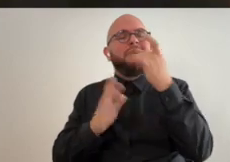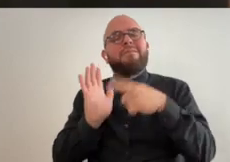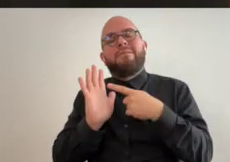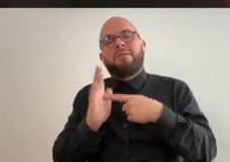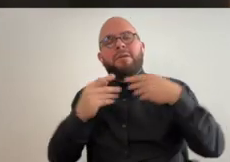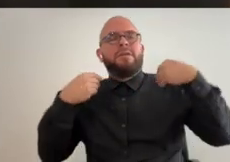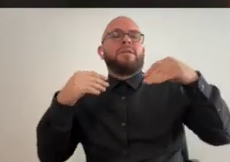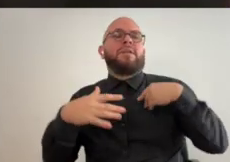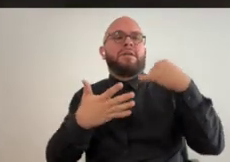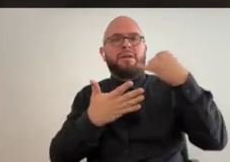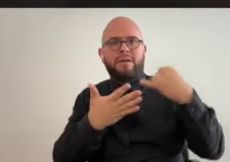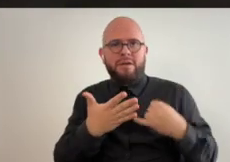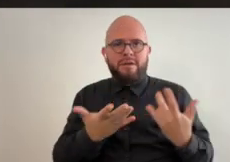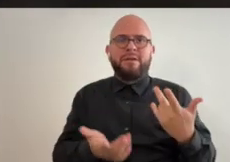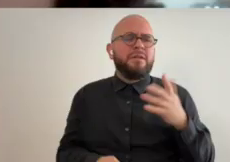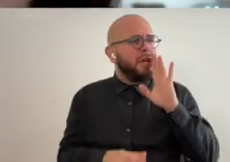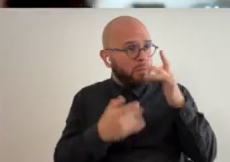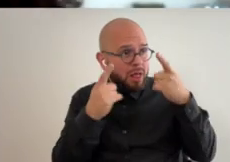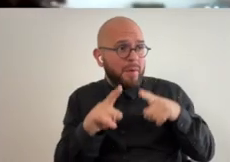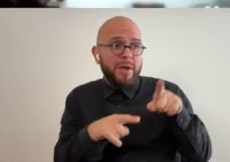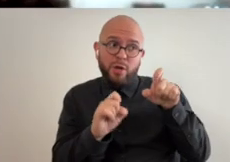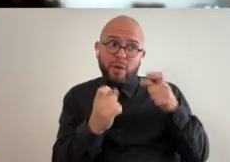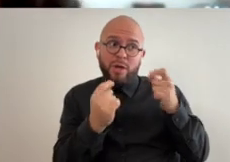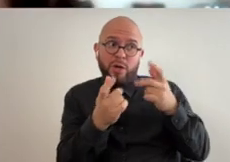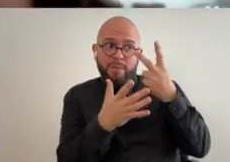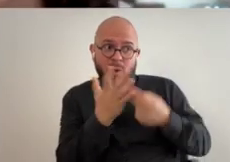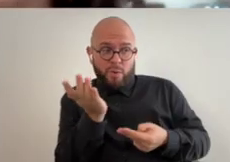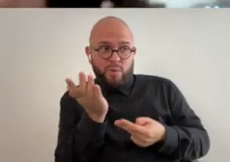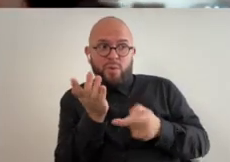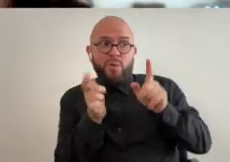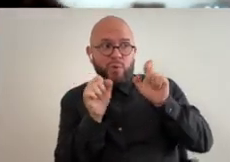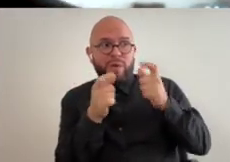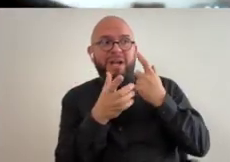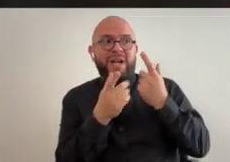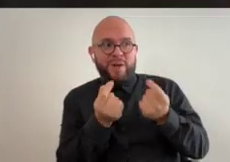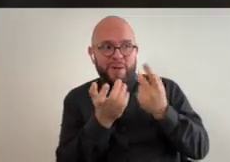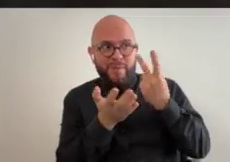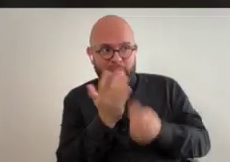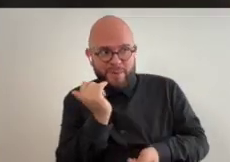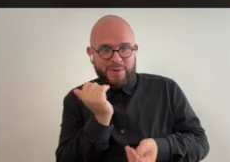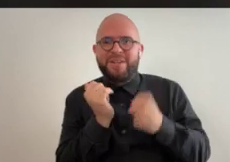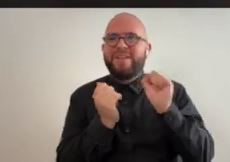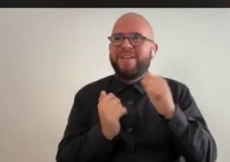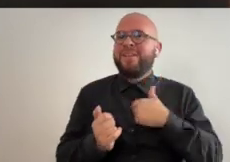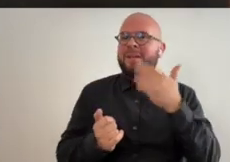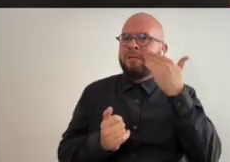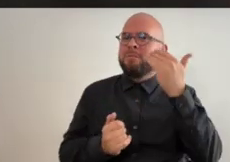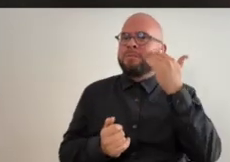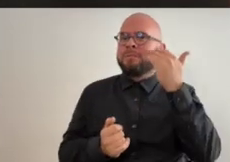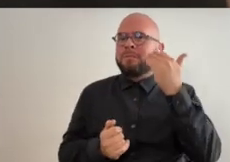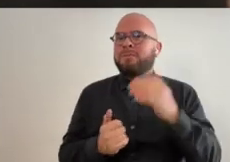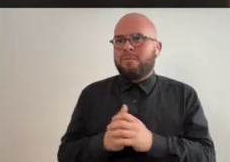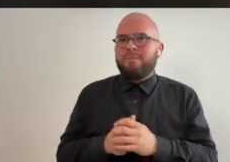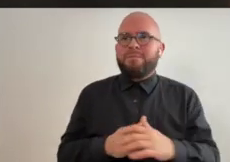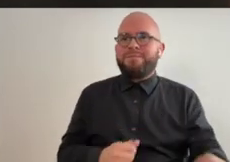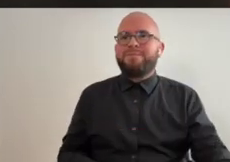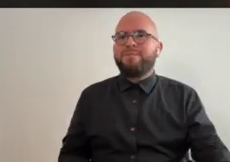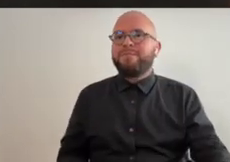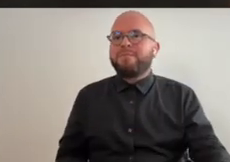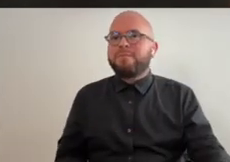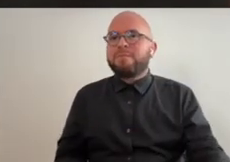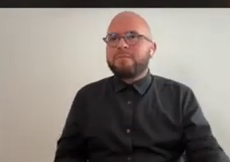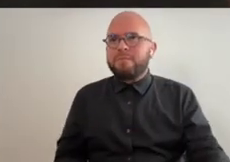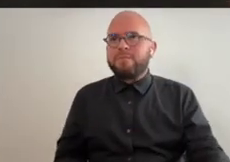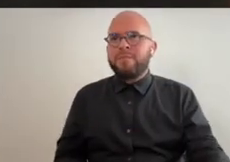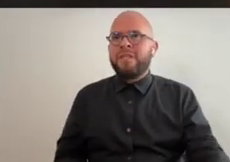sell my art and it'll happen you can do both you can do both yeah i know that's why i'm trying to figure it out i'm